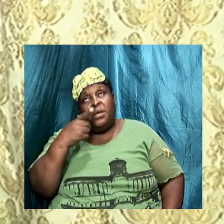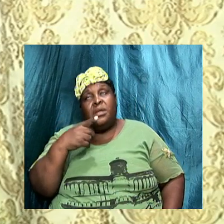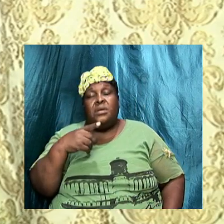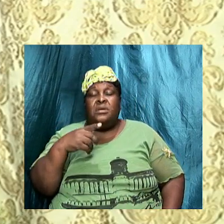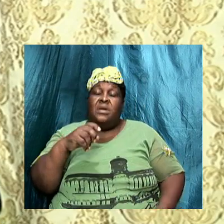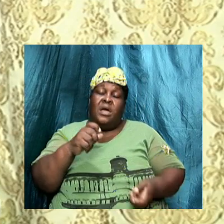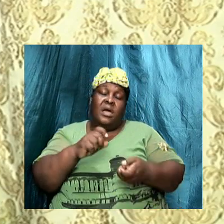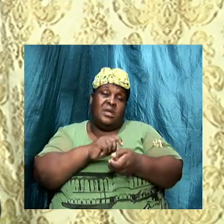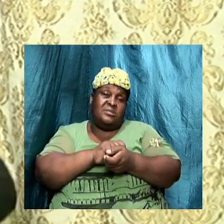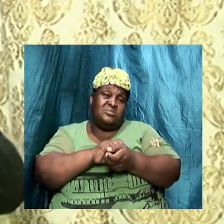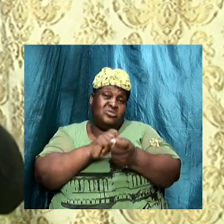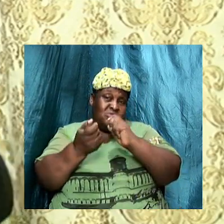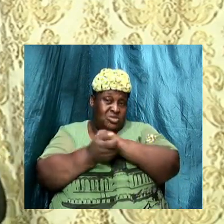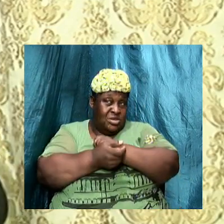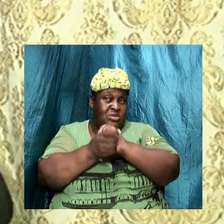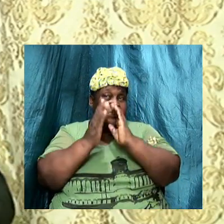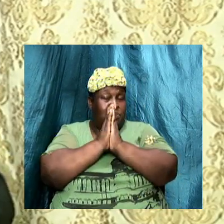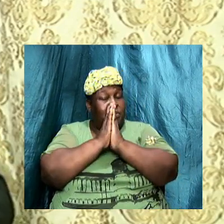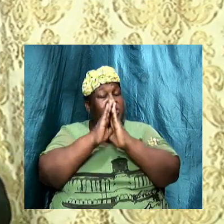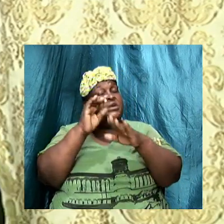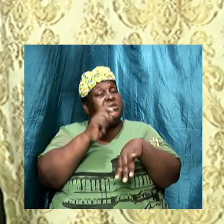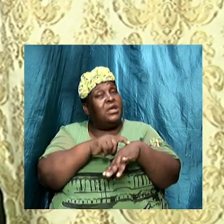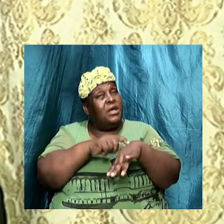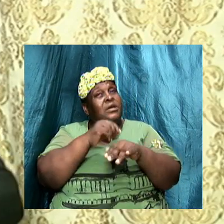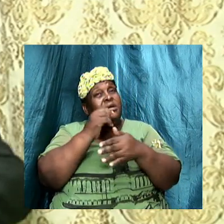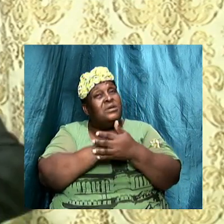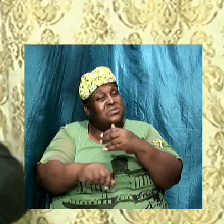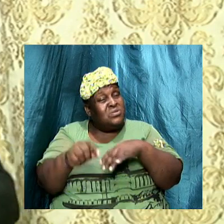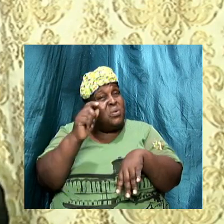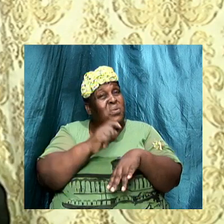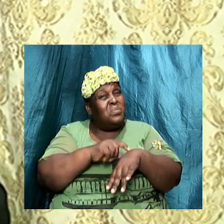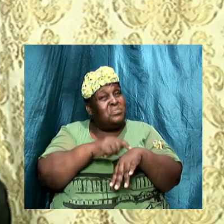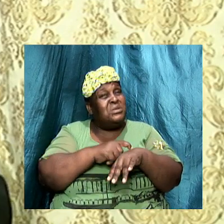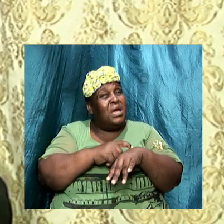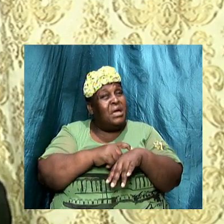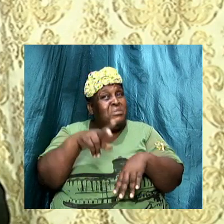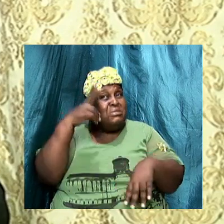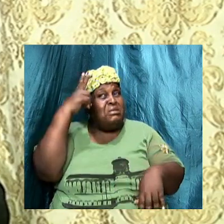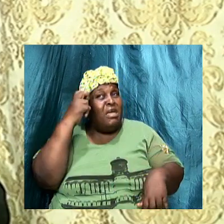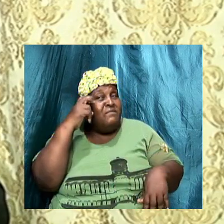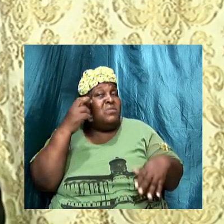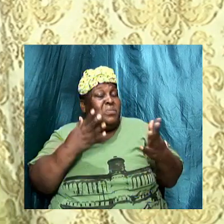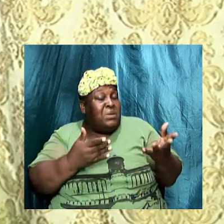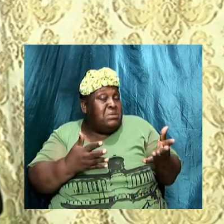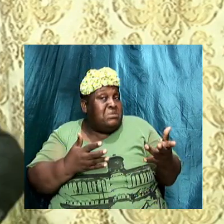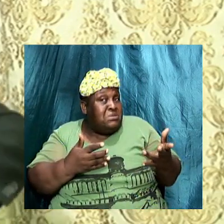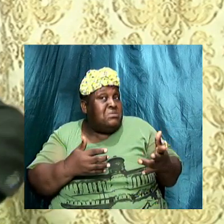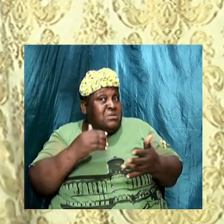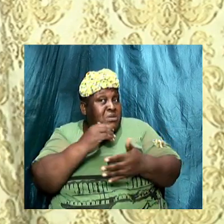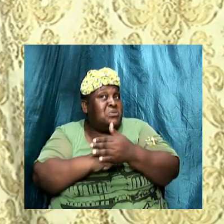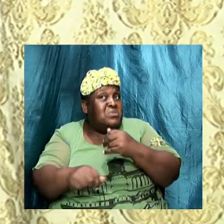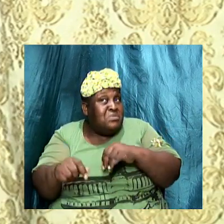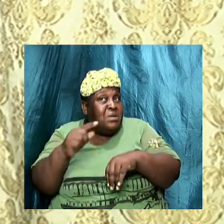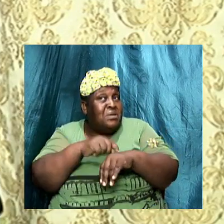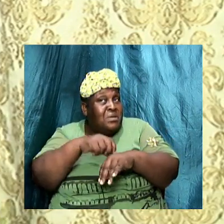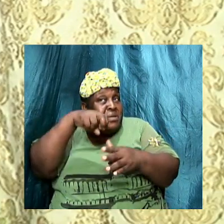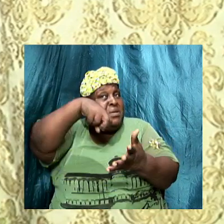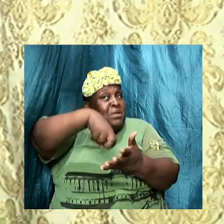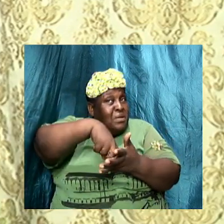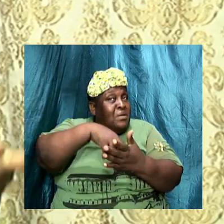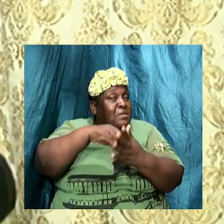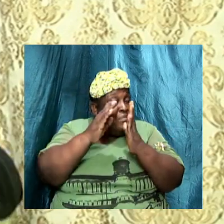because sometimes the adversary is there waiting on you and by the time you go down there you just bombard you with sleep. But you just switch your time.